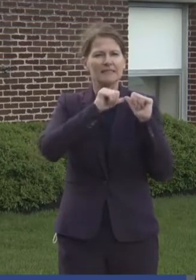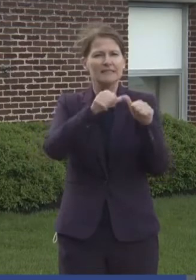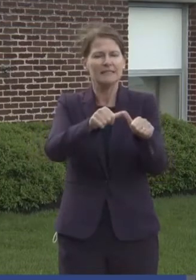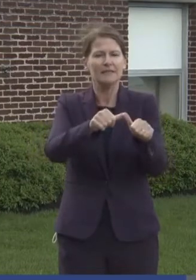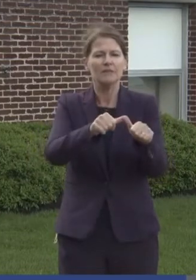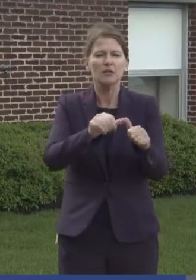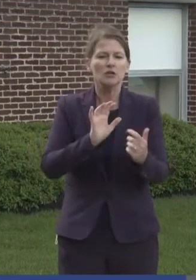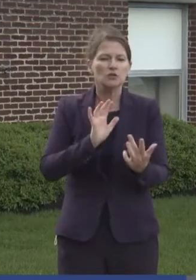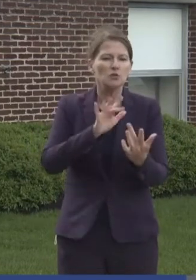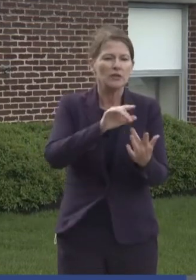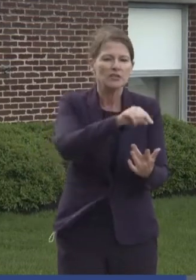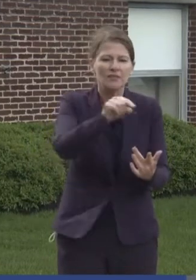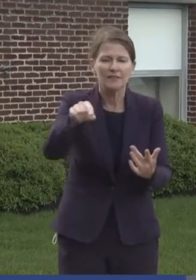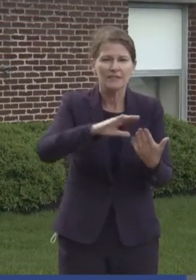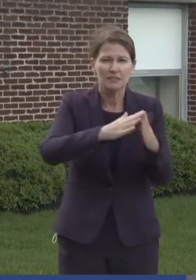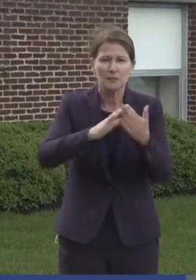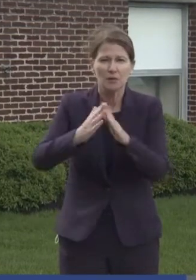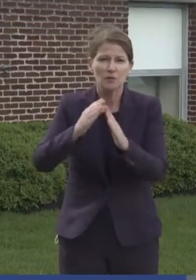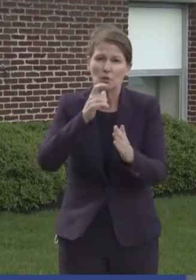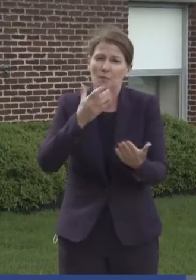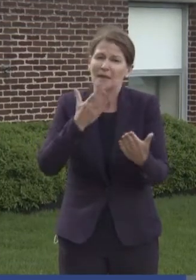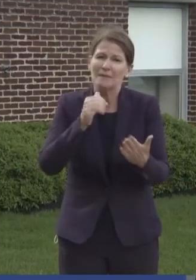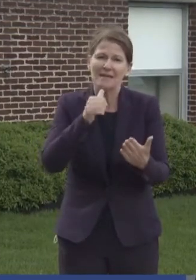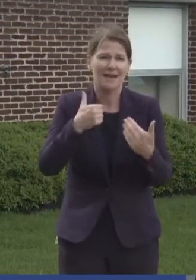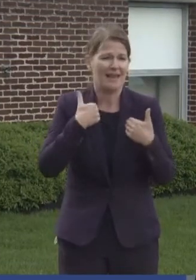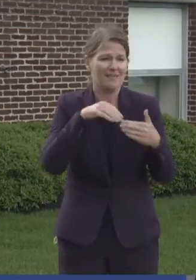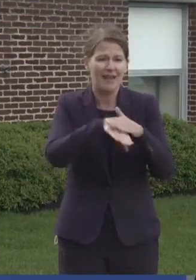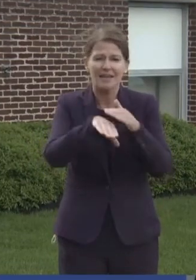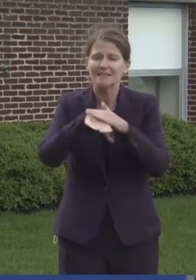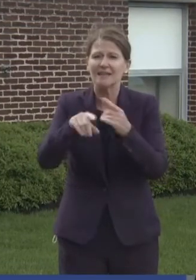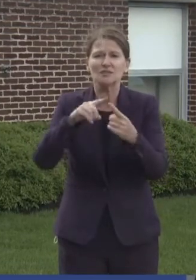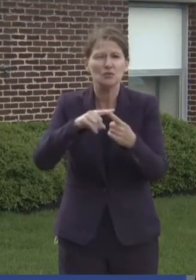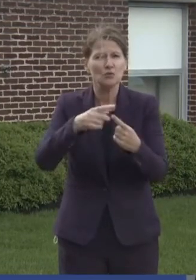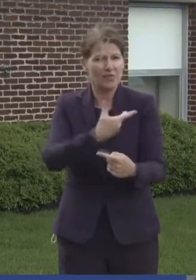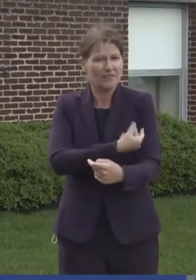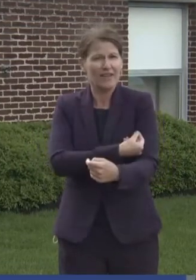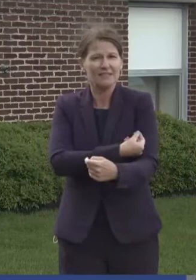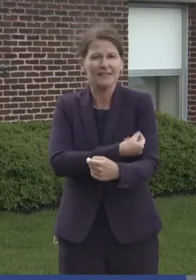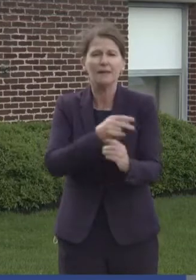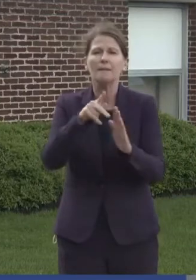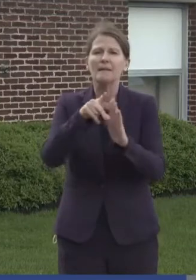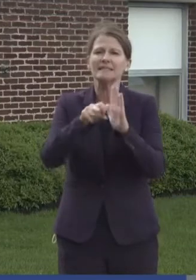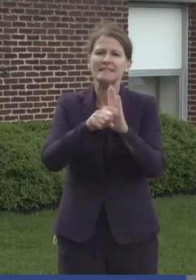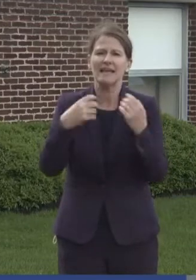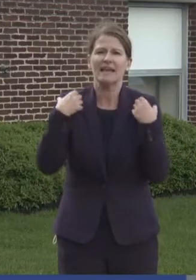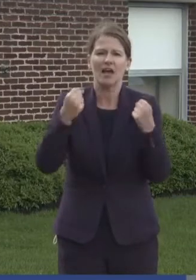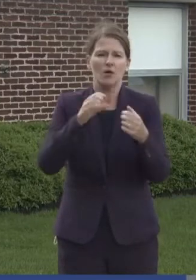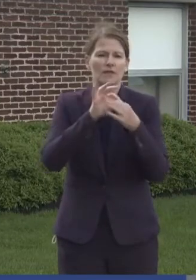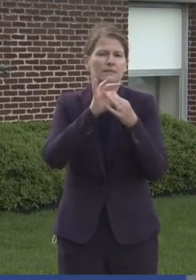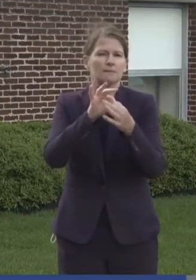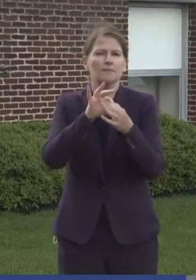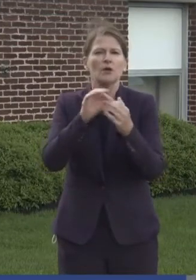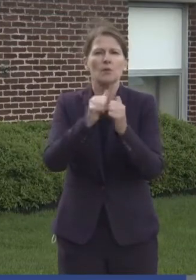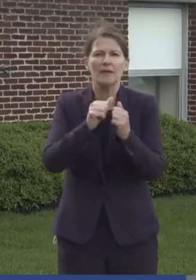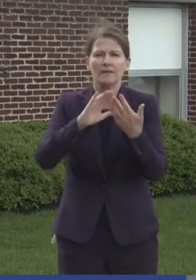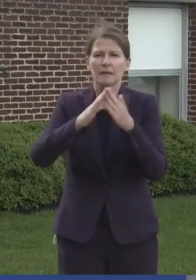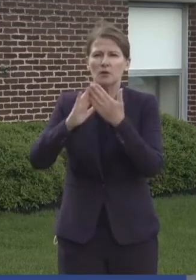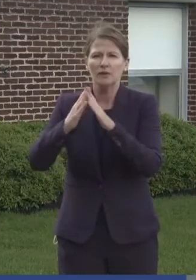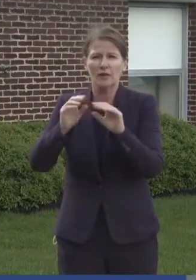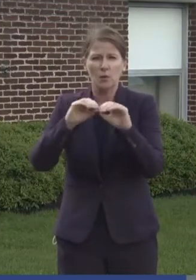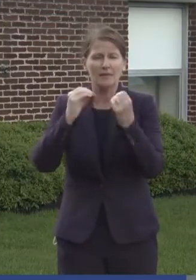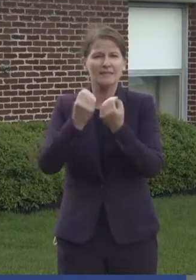underserved and vulnerable populations who might not otherwise have access to the vaccine. Penn State Health has partnered with community